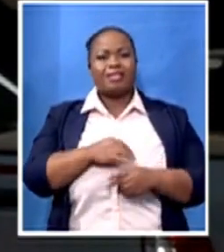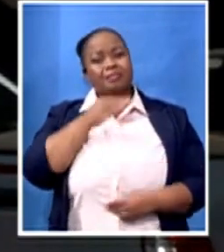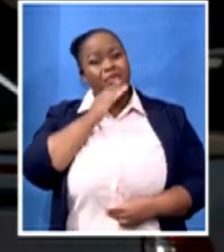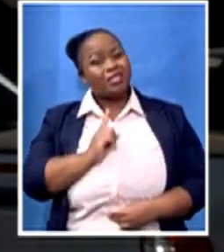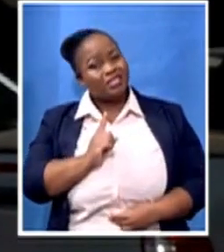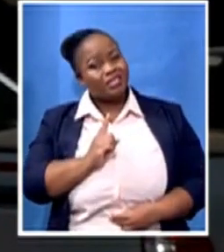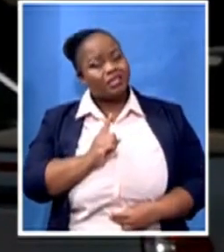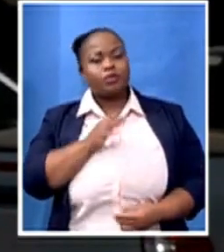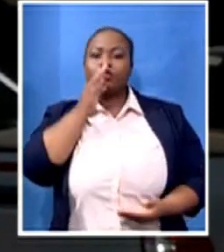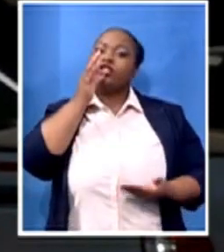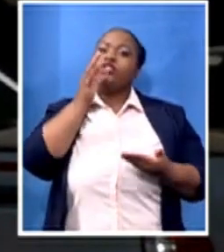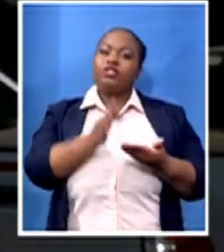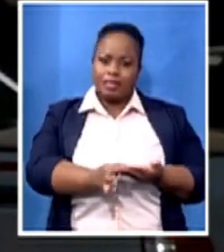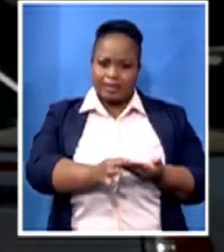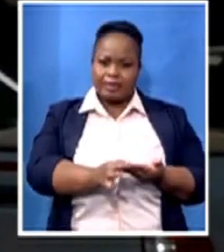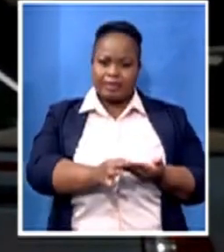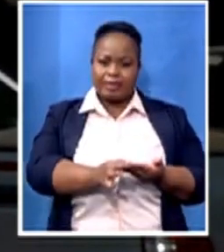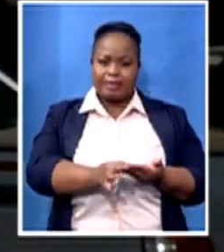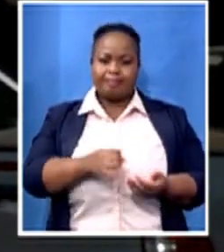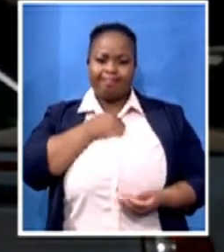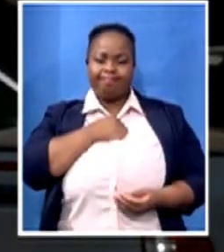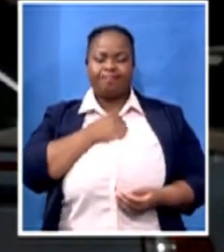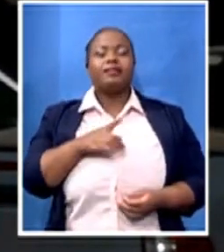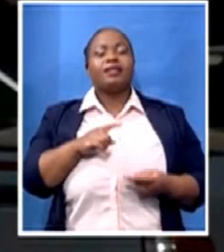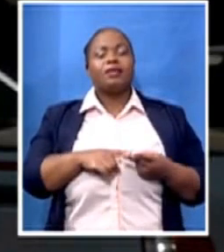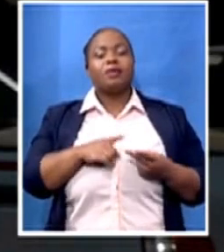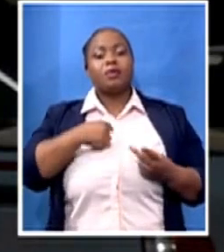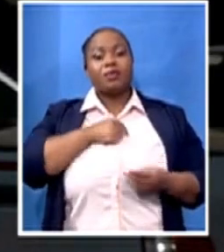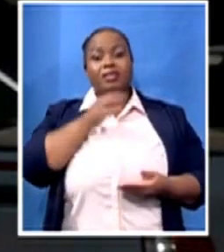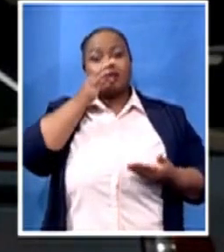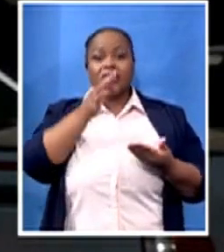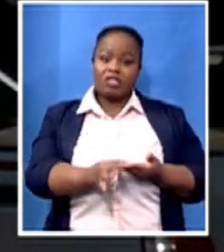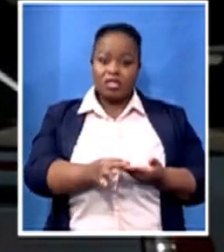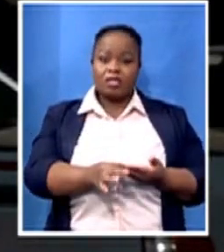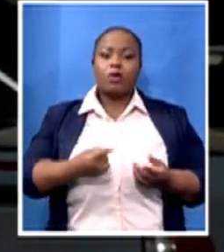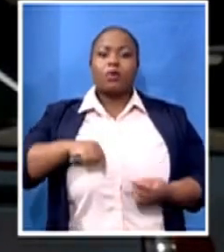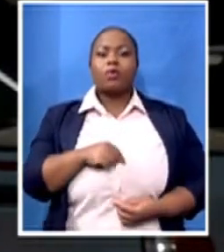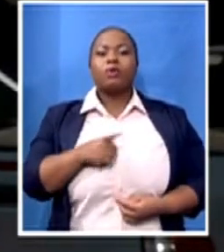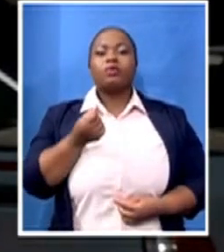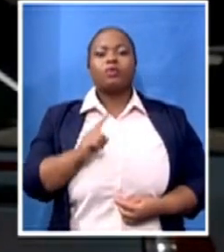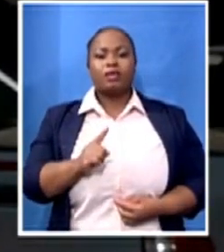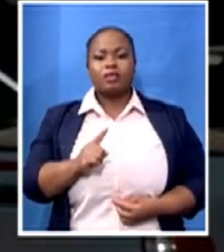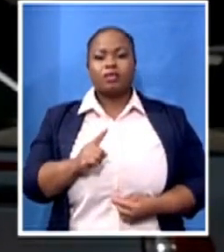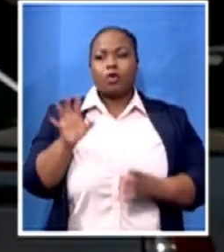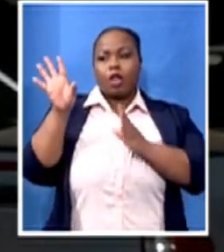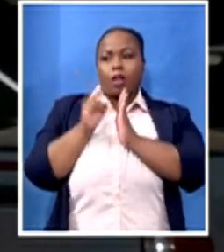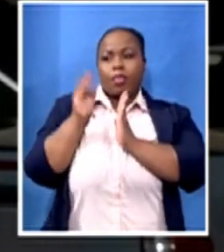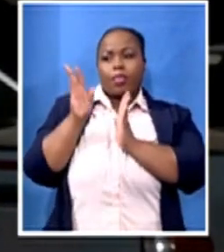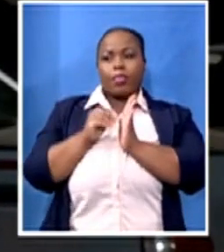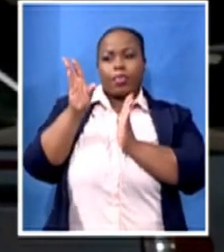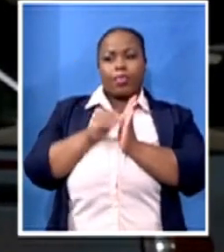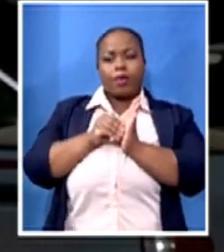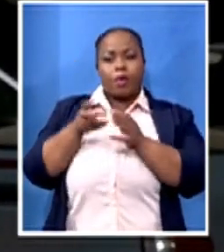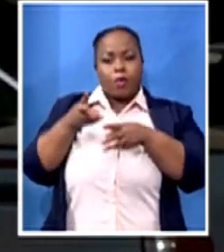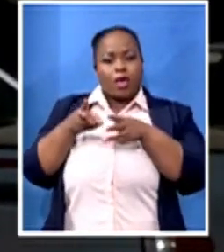we are going to have a rub off of their practice as at a time that they will be leaving